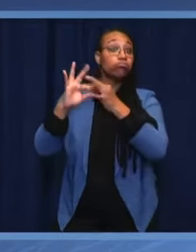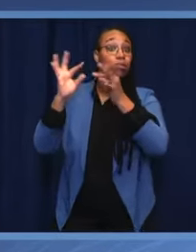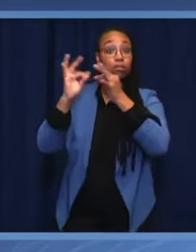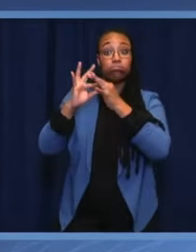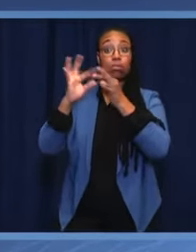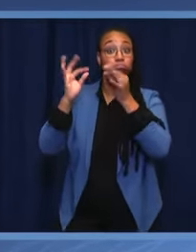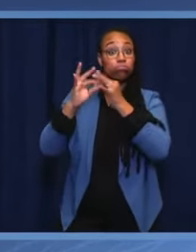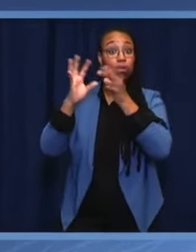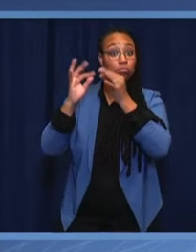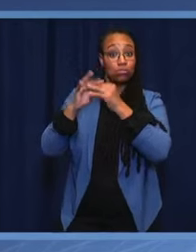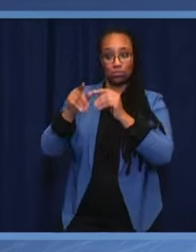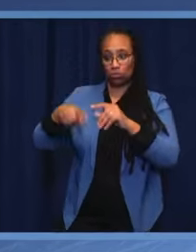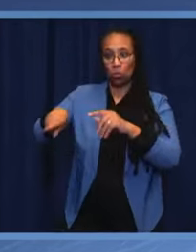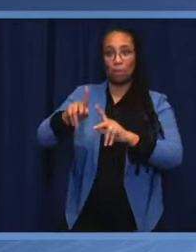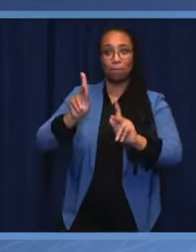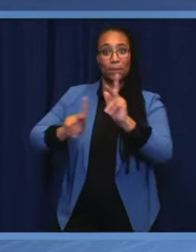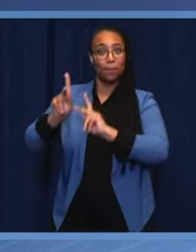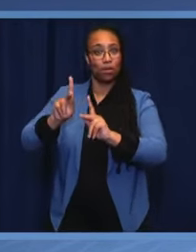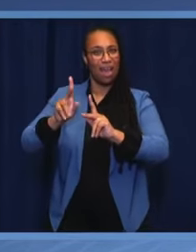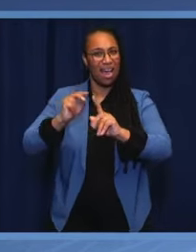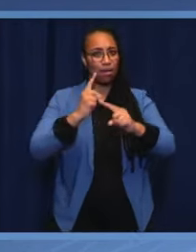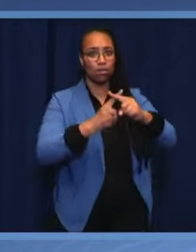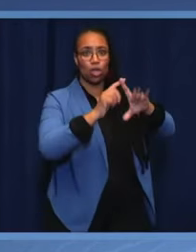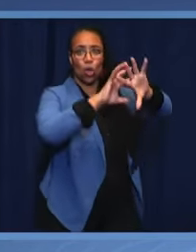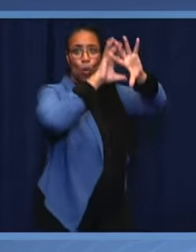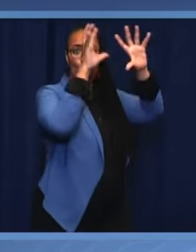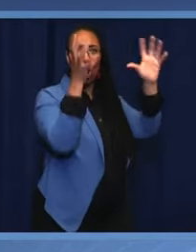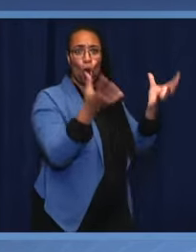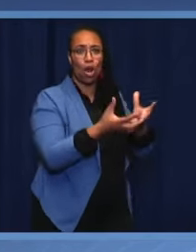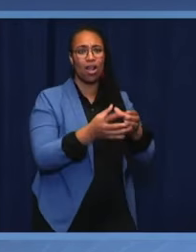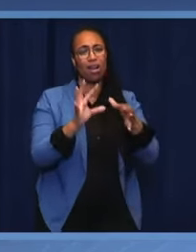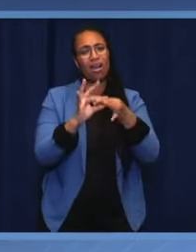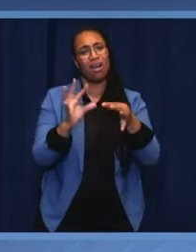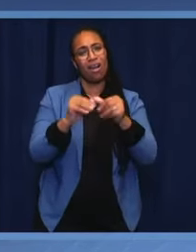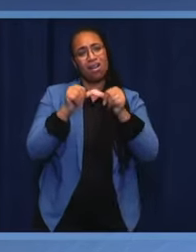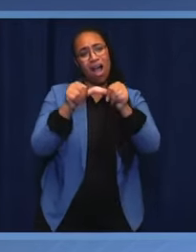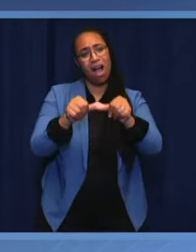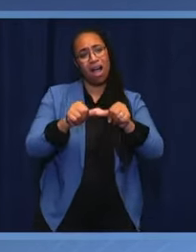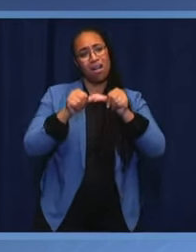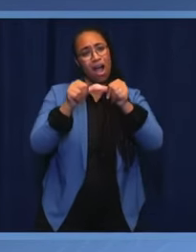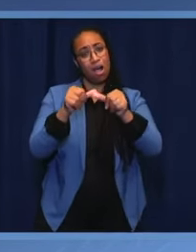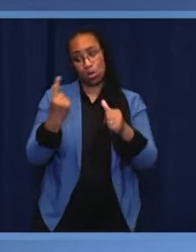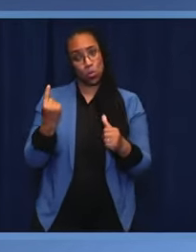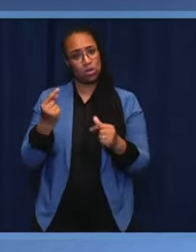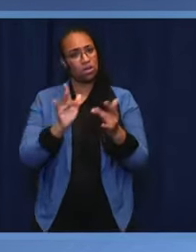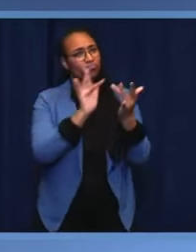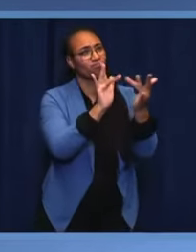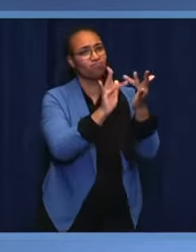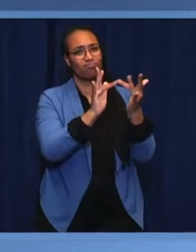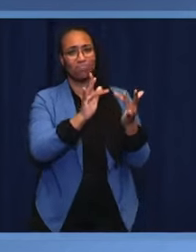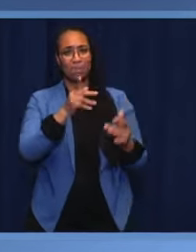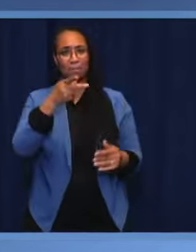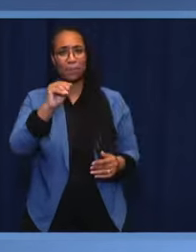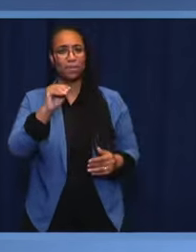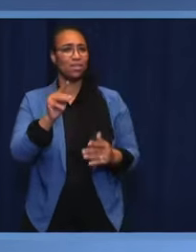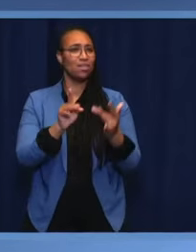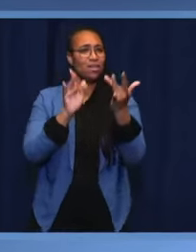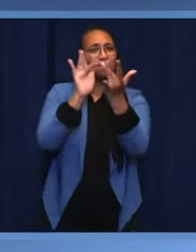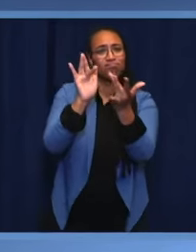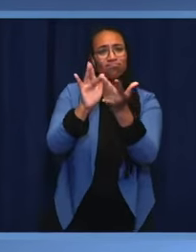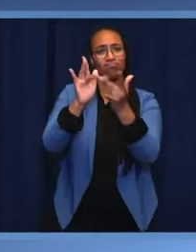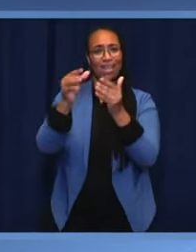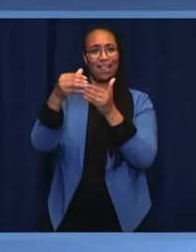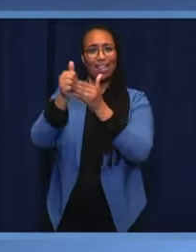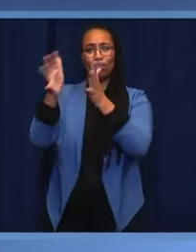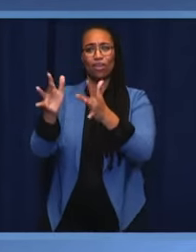You are constantly in contact with governments, parliaments and other democratic forces and our people.